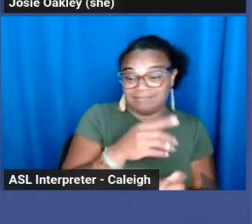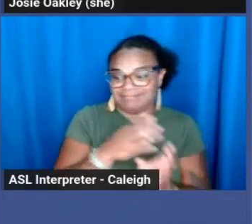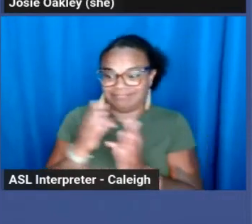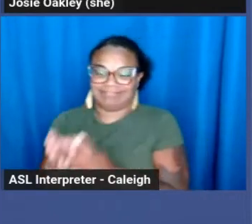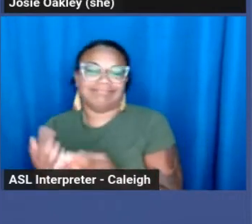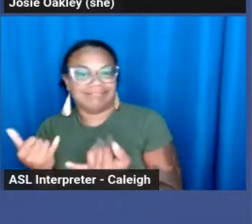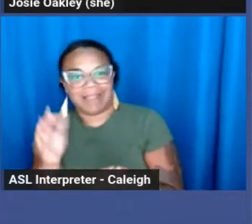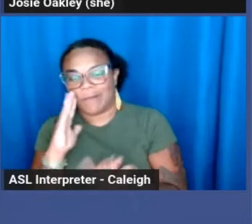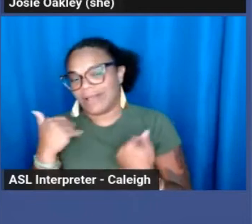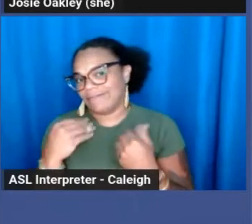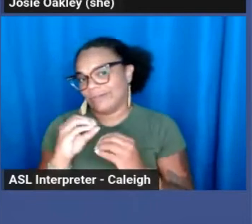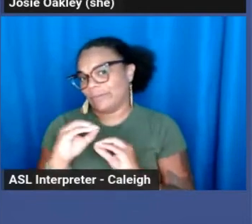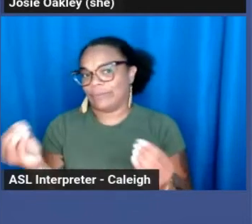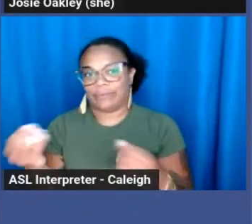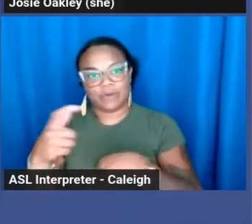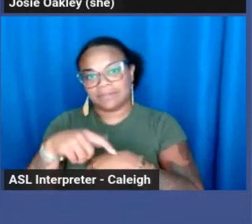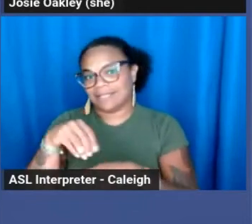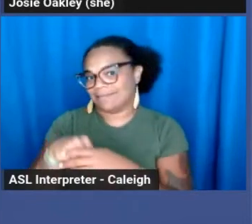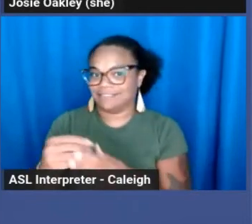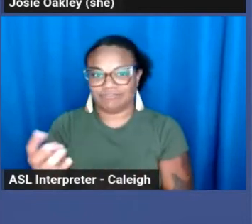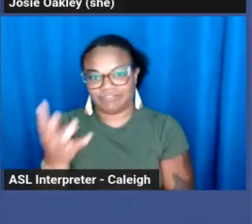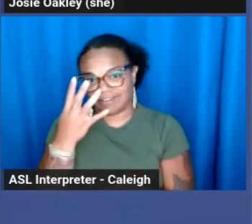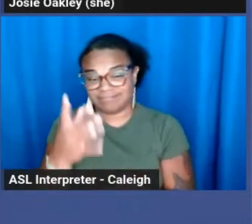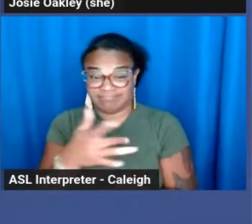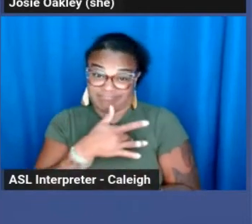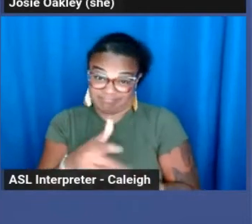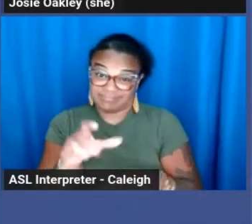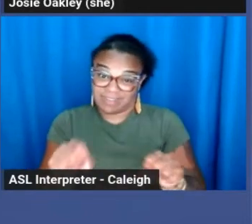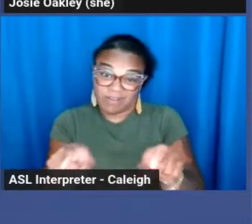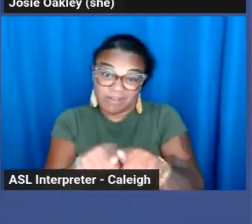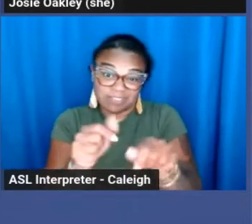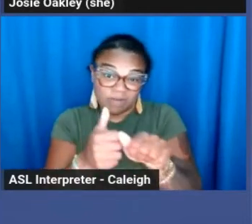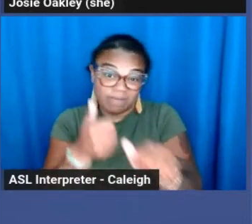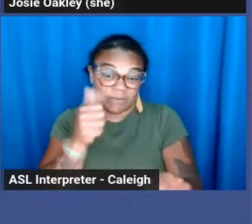And even you can usually avoid going to court in the first place.